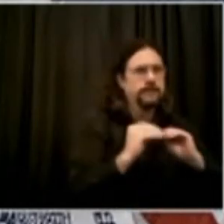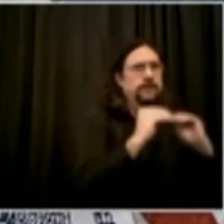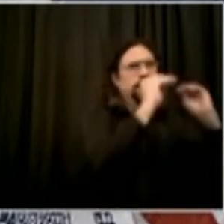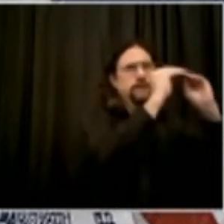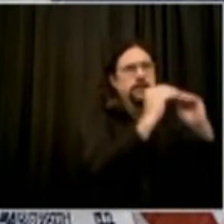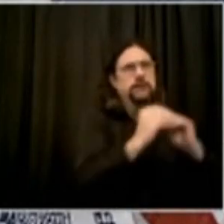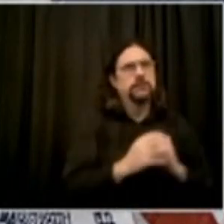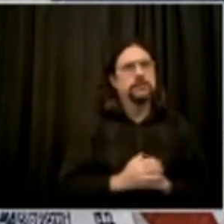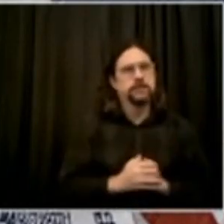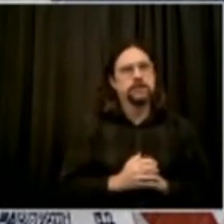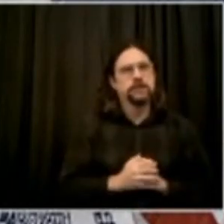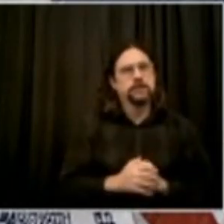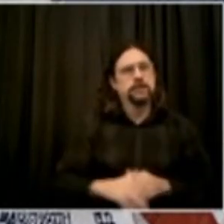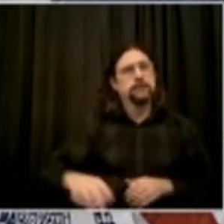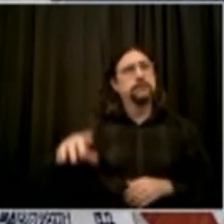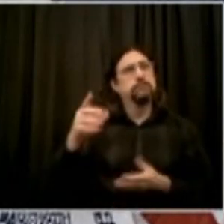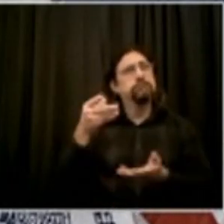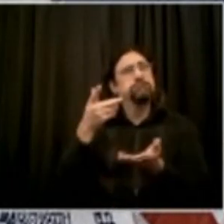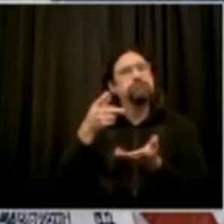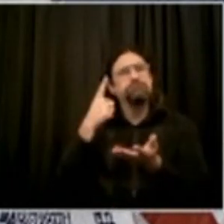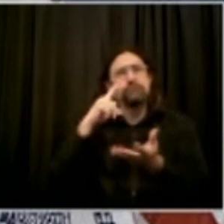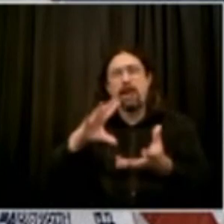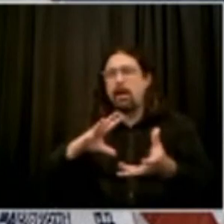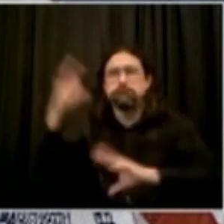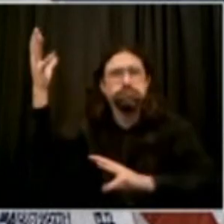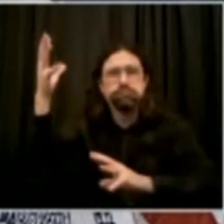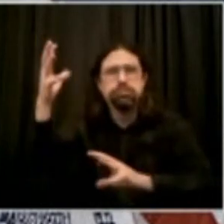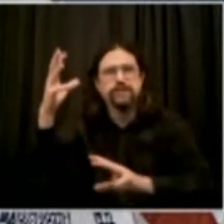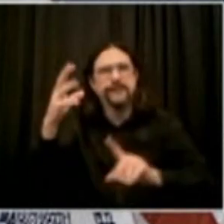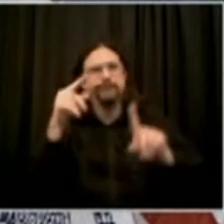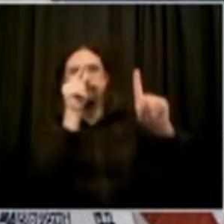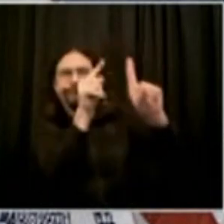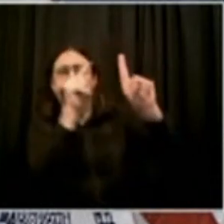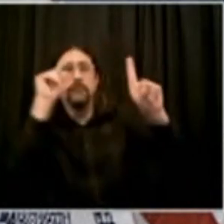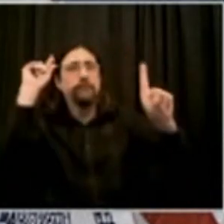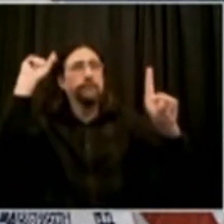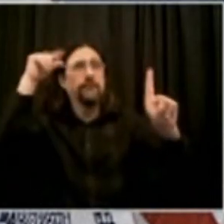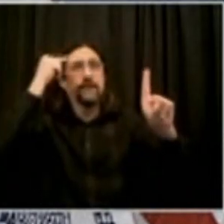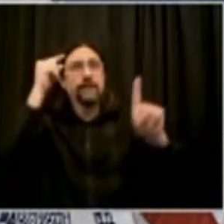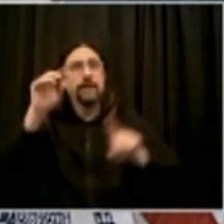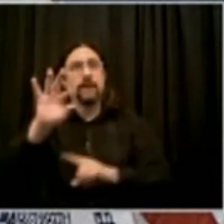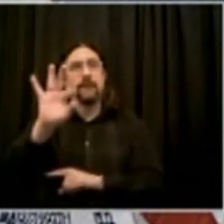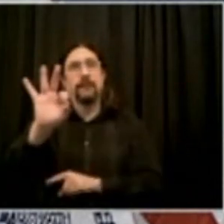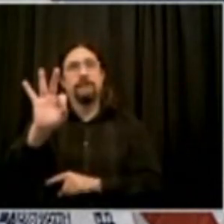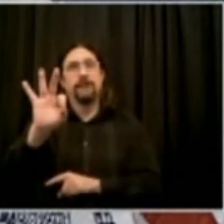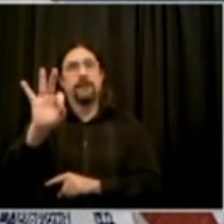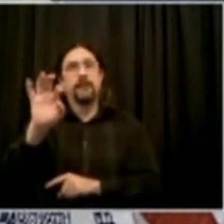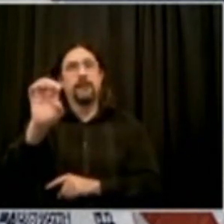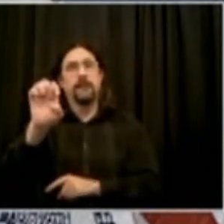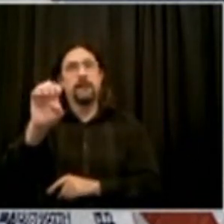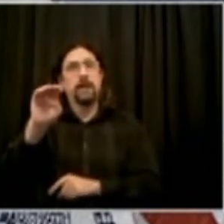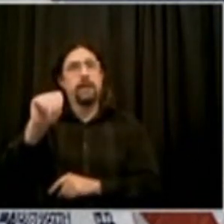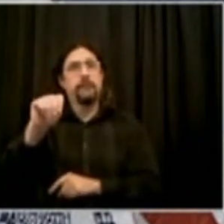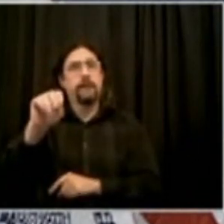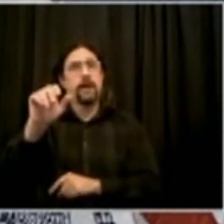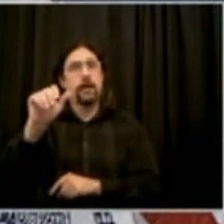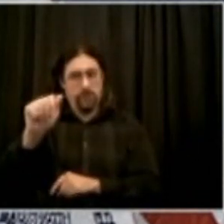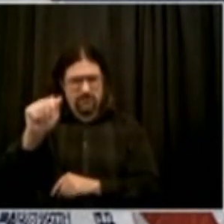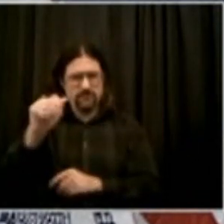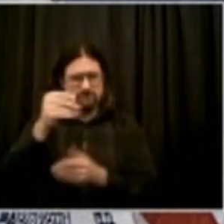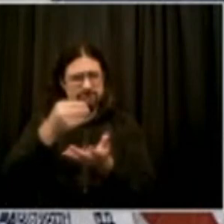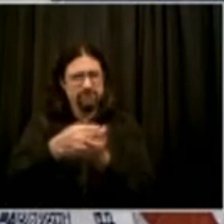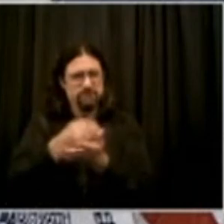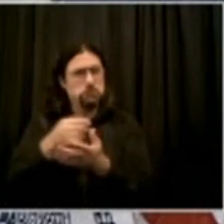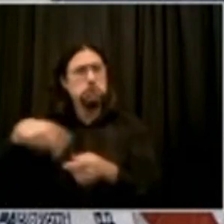in with a lot of resources that would have an immediate impact in this kind of event. They often coordinate the resources of other